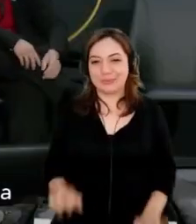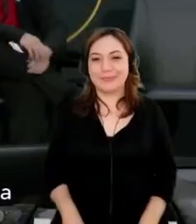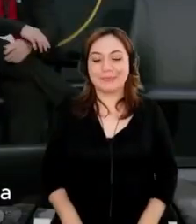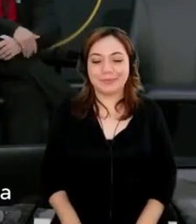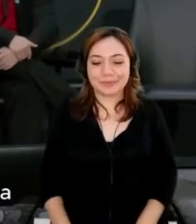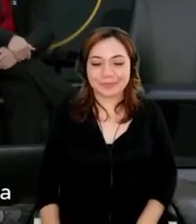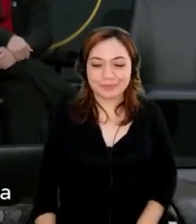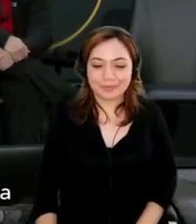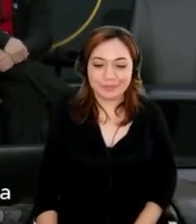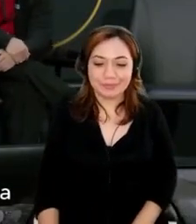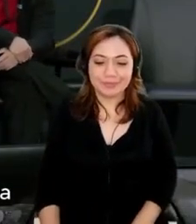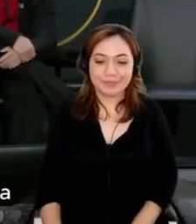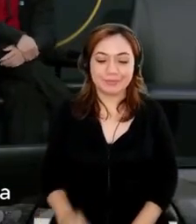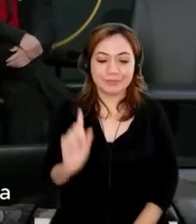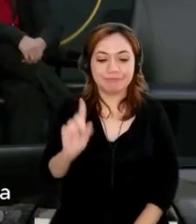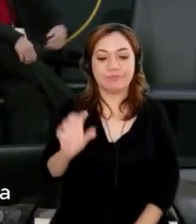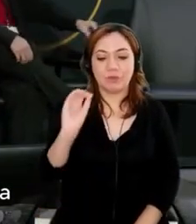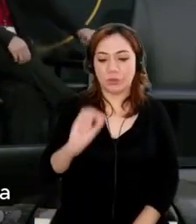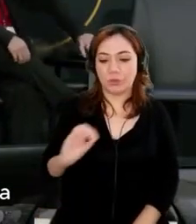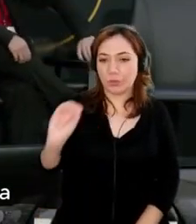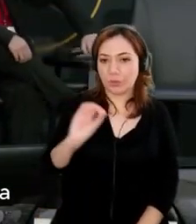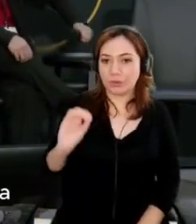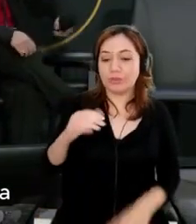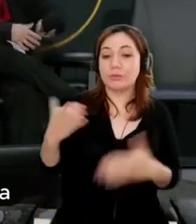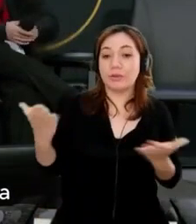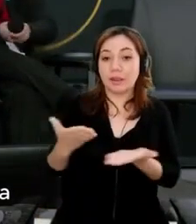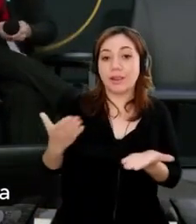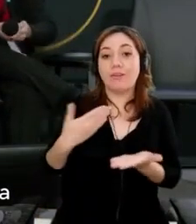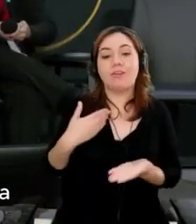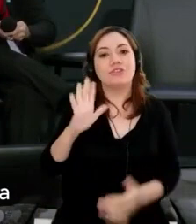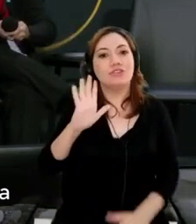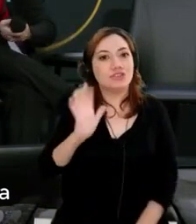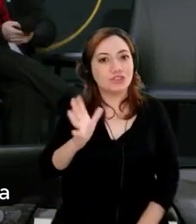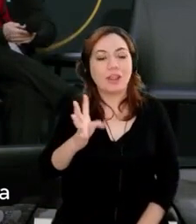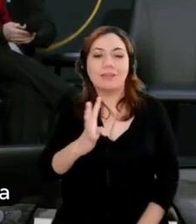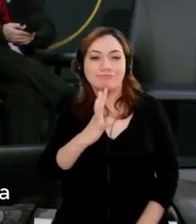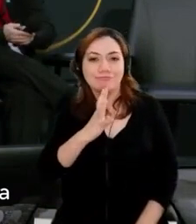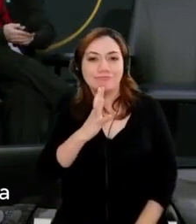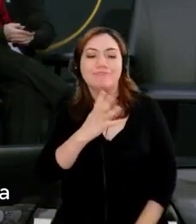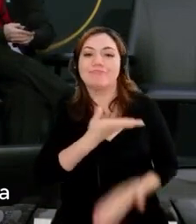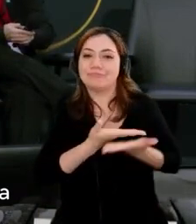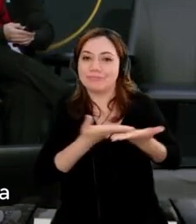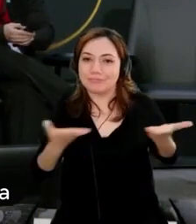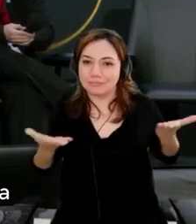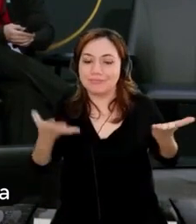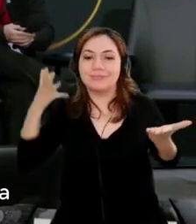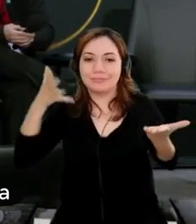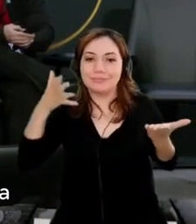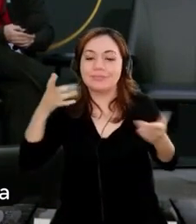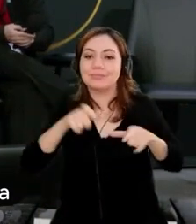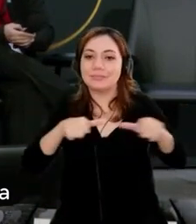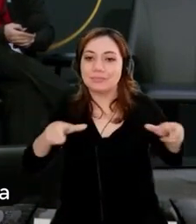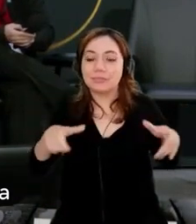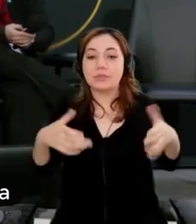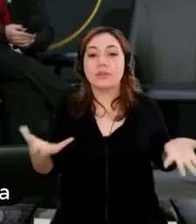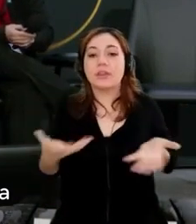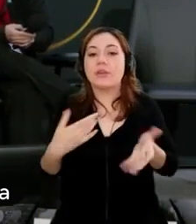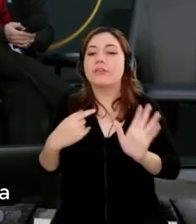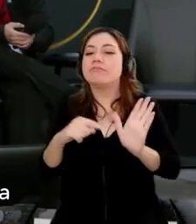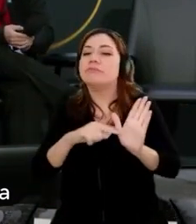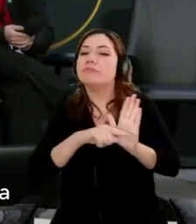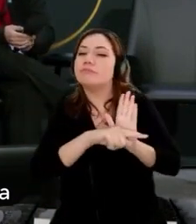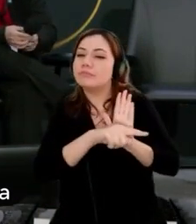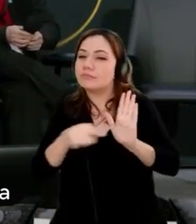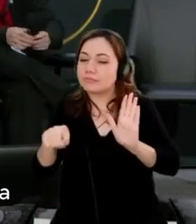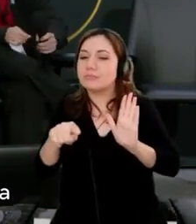Excellent. So, now that we have a chance to meet the panel, I'd like to pose a question to each member of the panel,